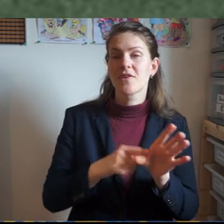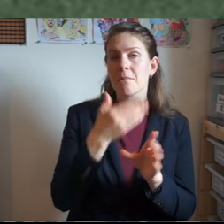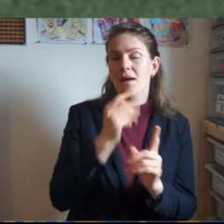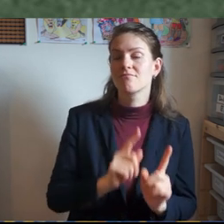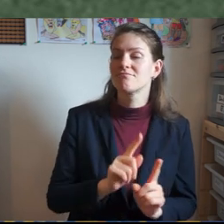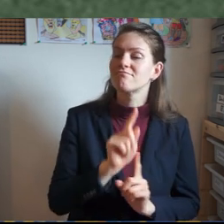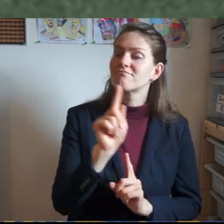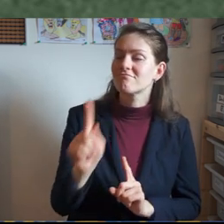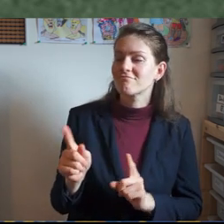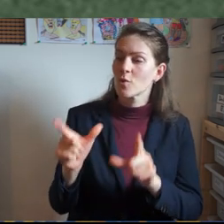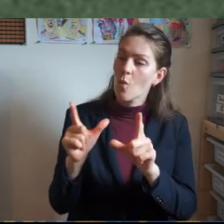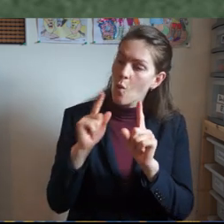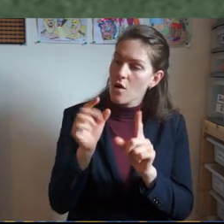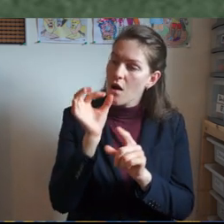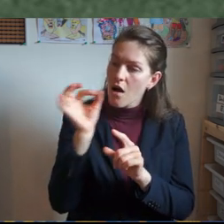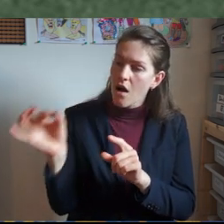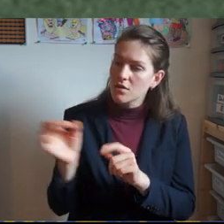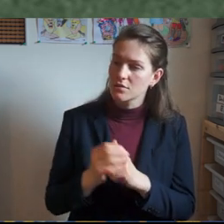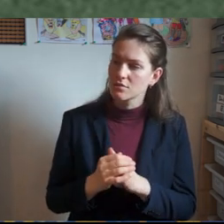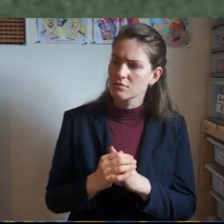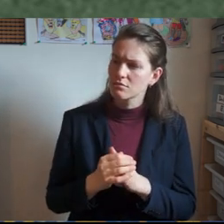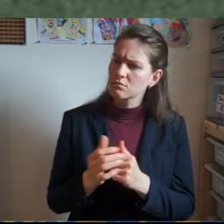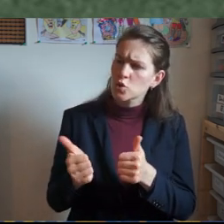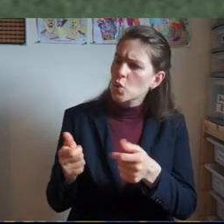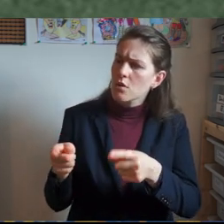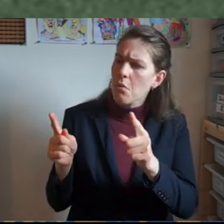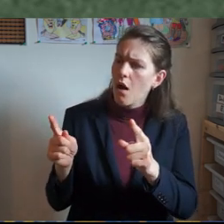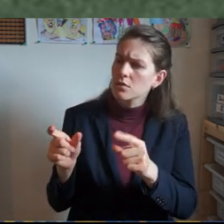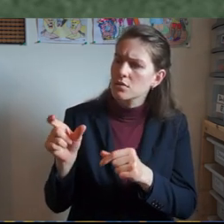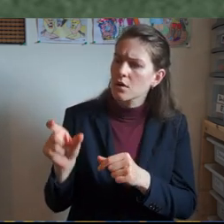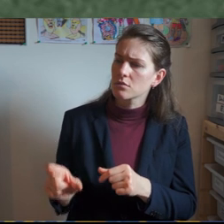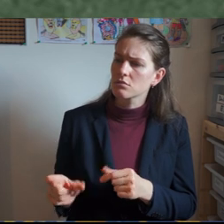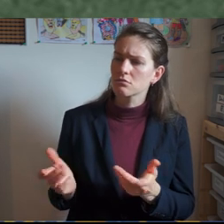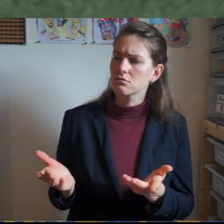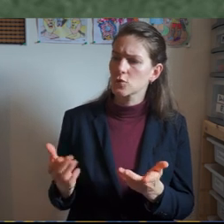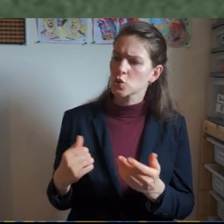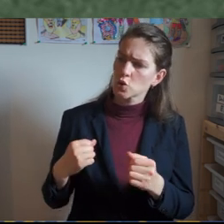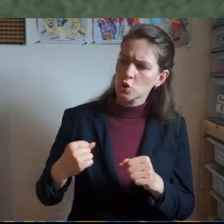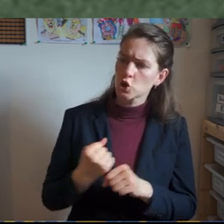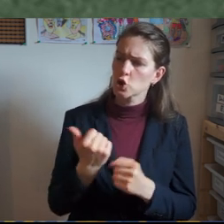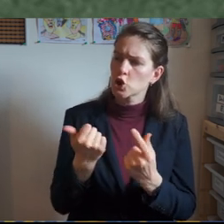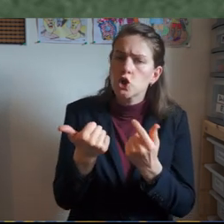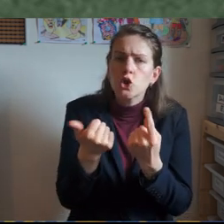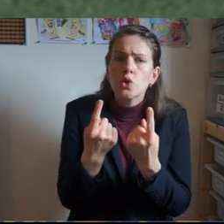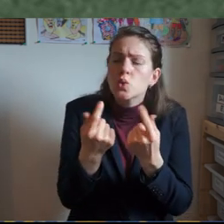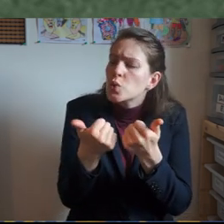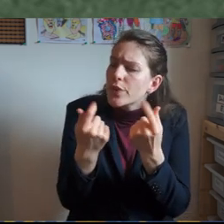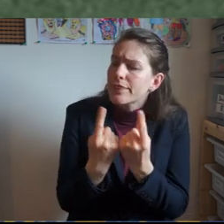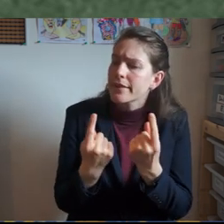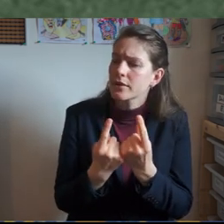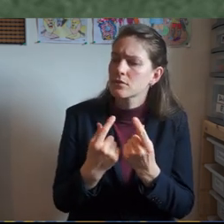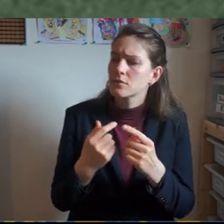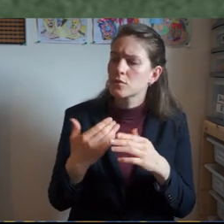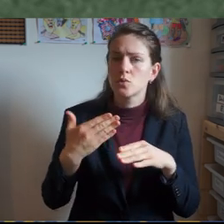good master what good thing shall I do that I may